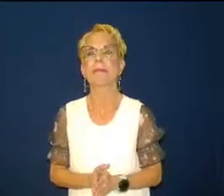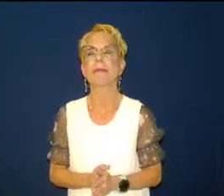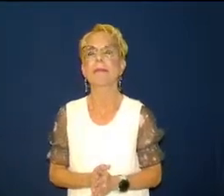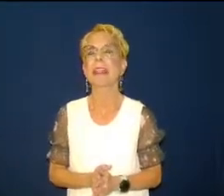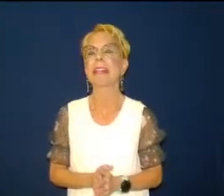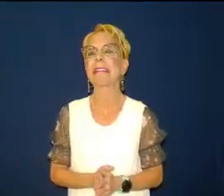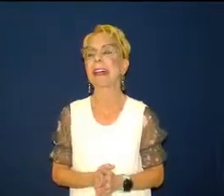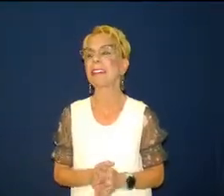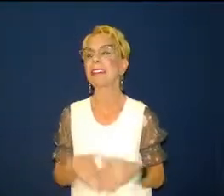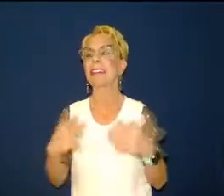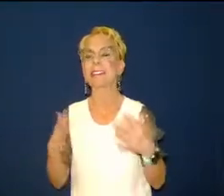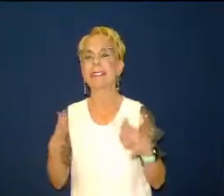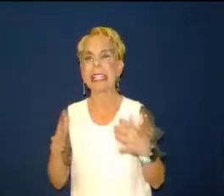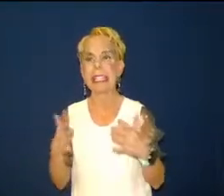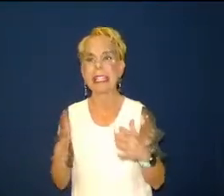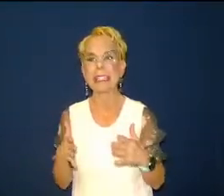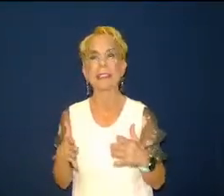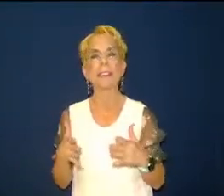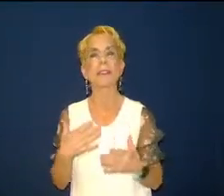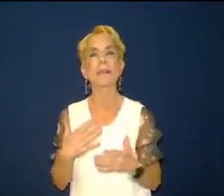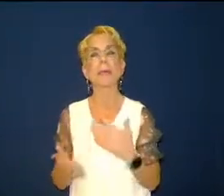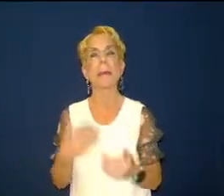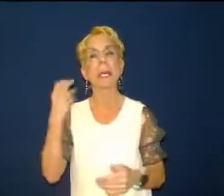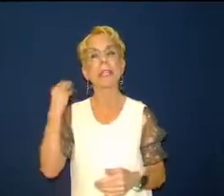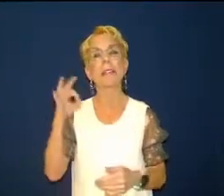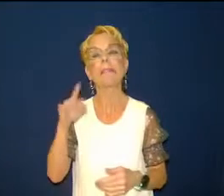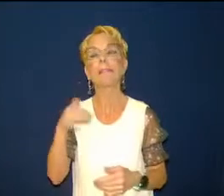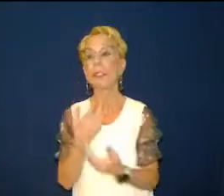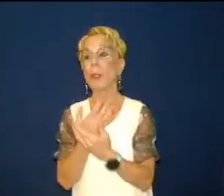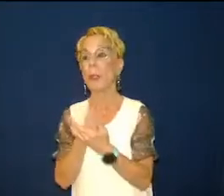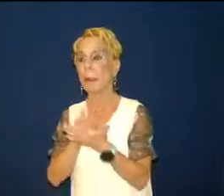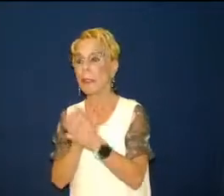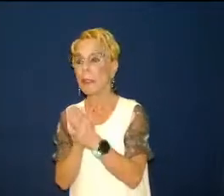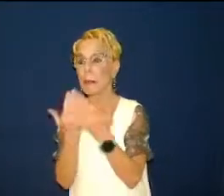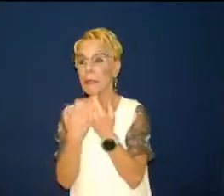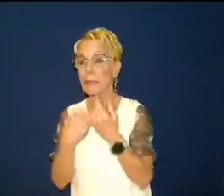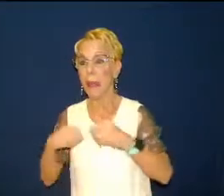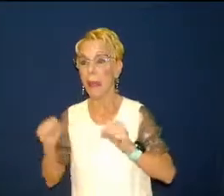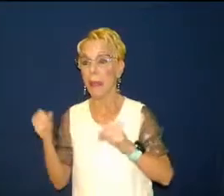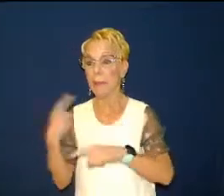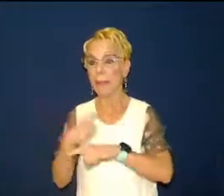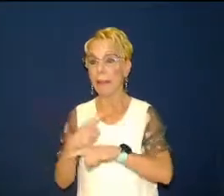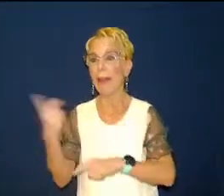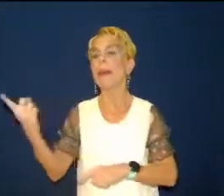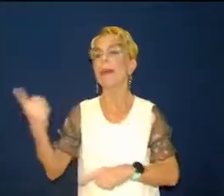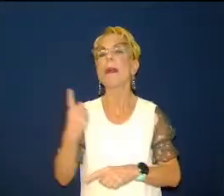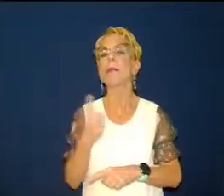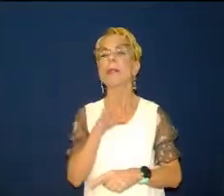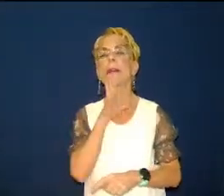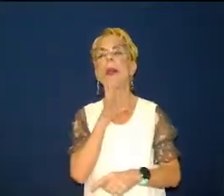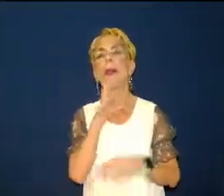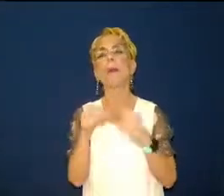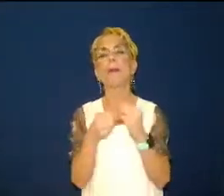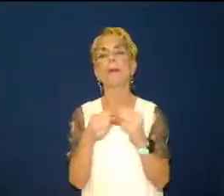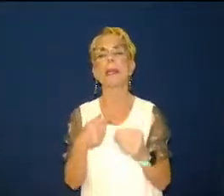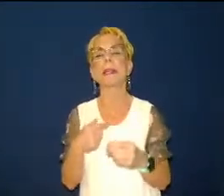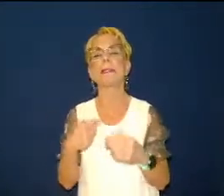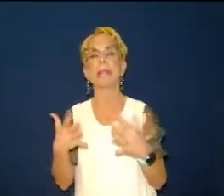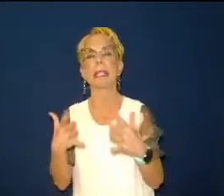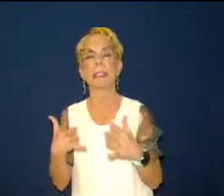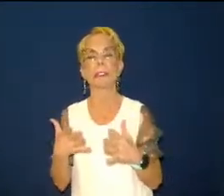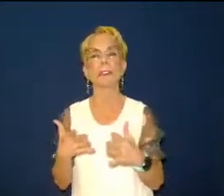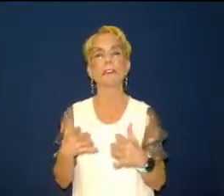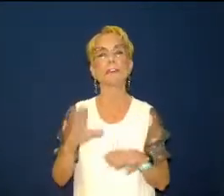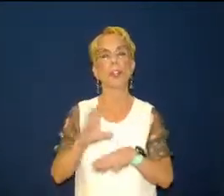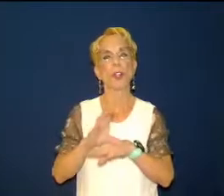them right after the service so god if that would if you could make that happen lord piece all that together for us god bless those